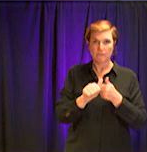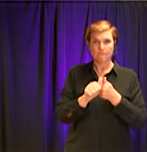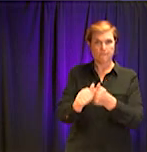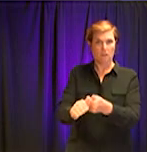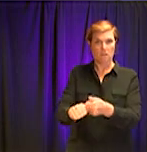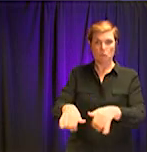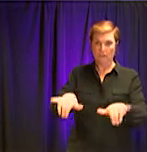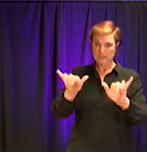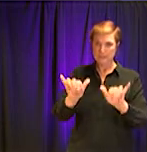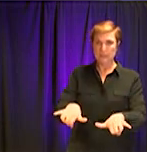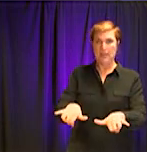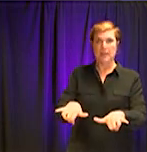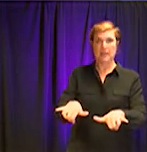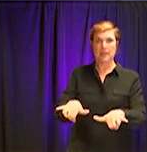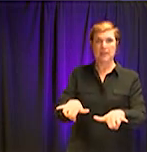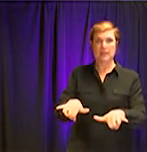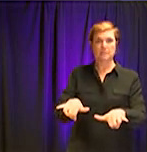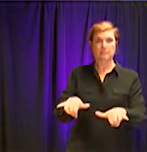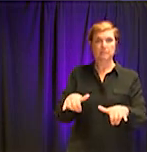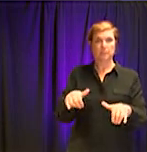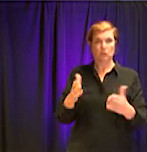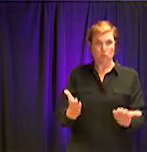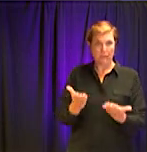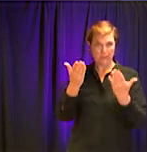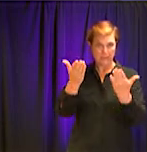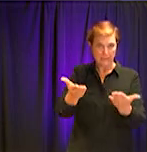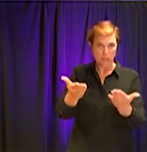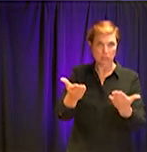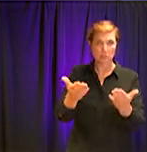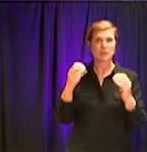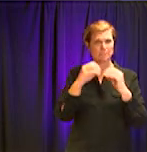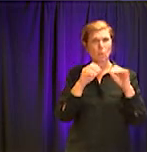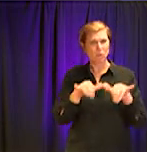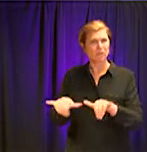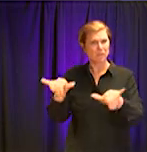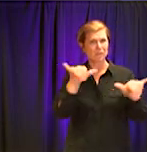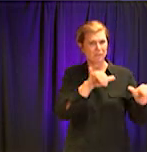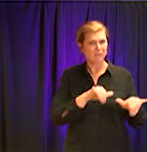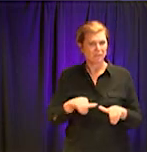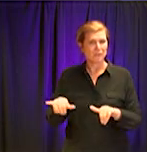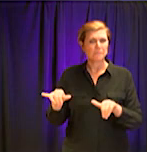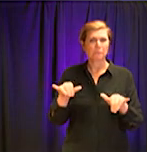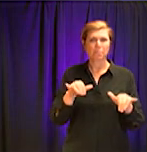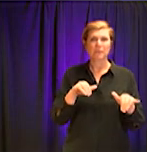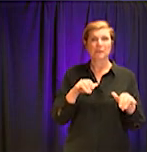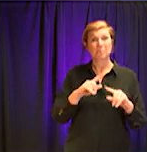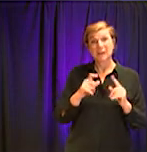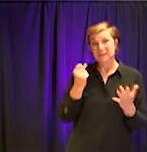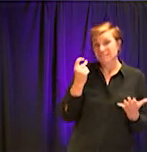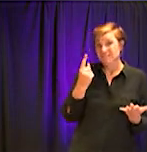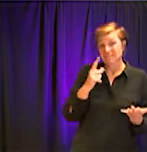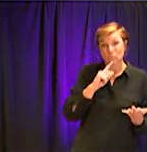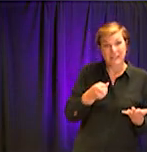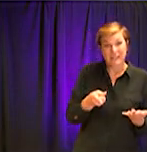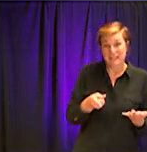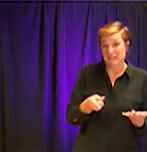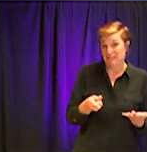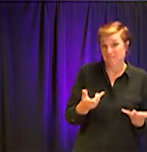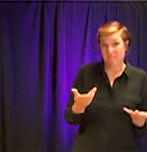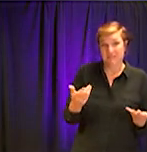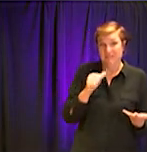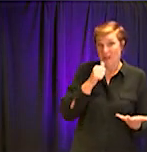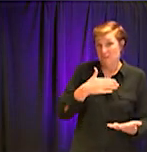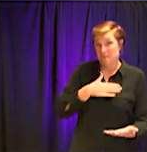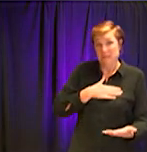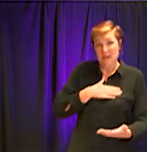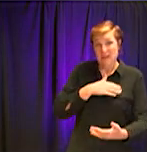uh, recommendations, more uniform, but it is not something that I, um, have the, the, the power to